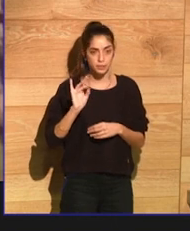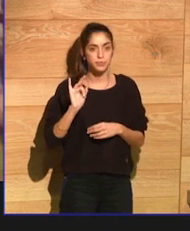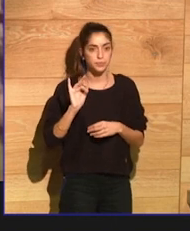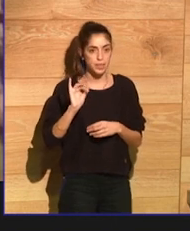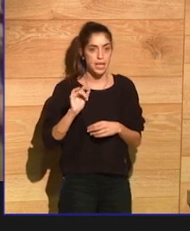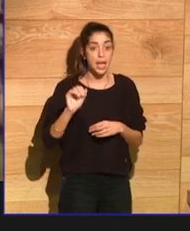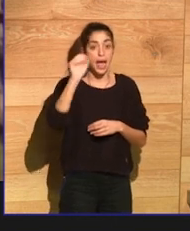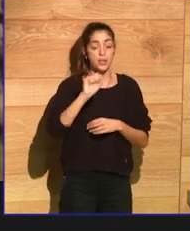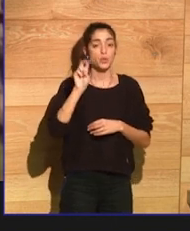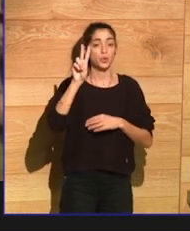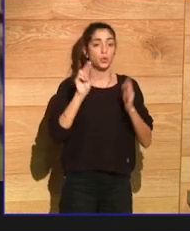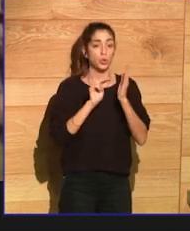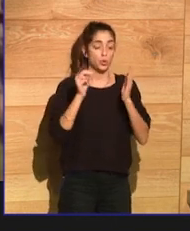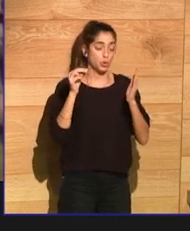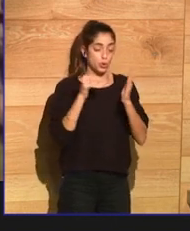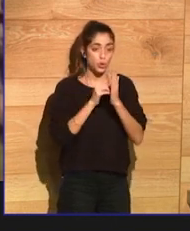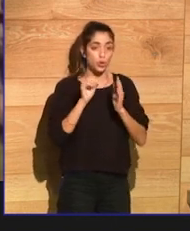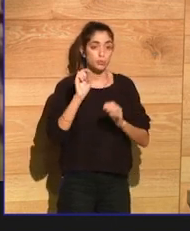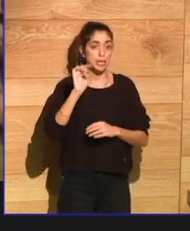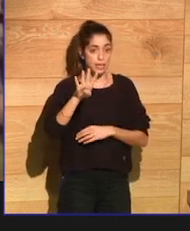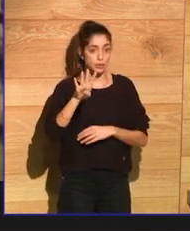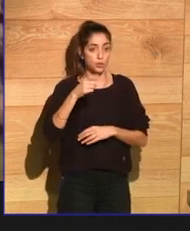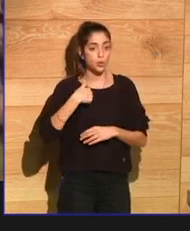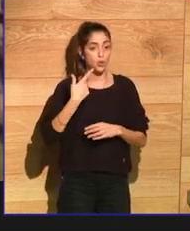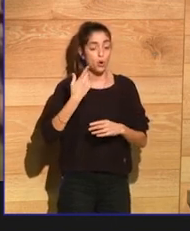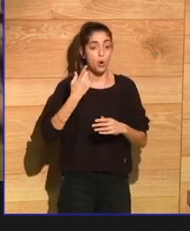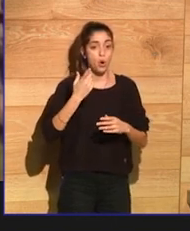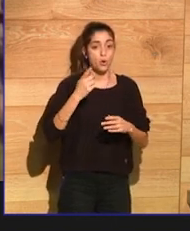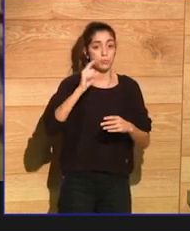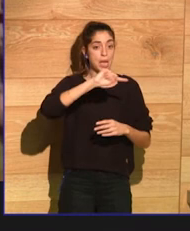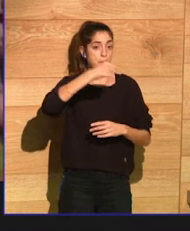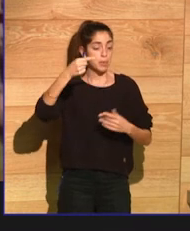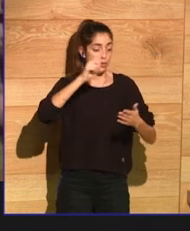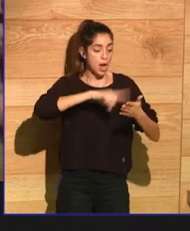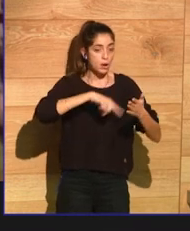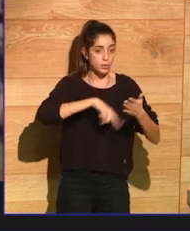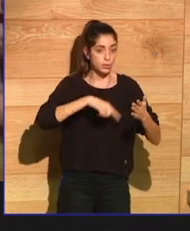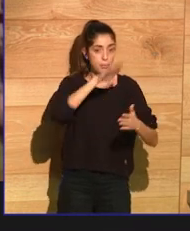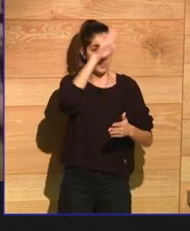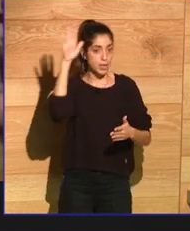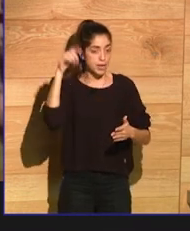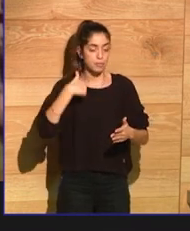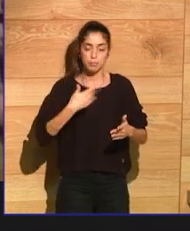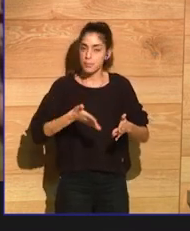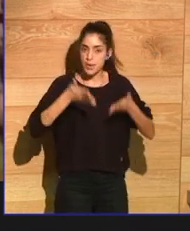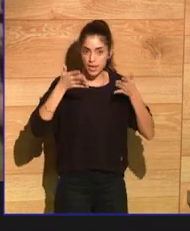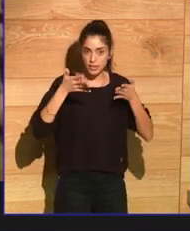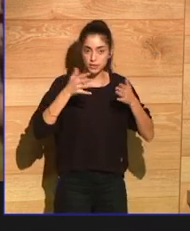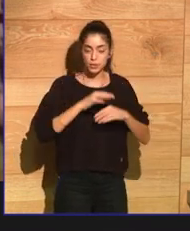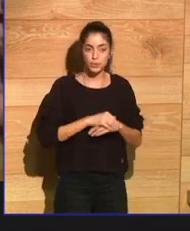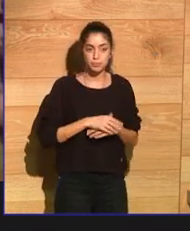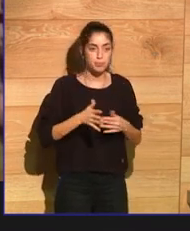apartment and lived in Madrid all summer and it was terrific. I loved it. I love Madrid because everyone works there.